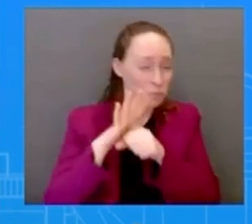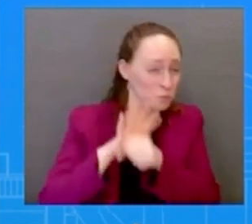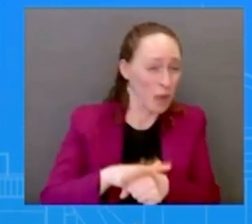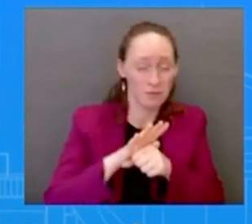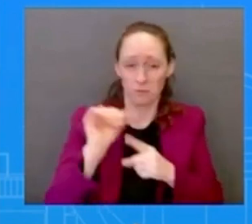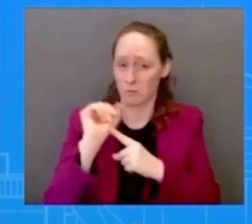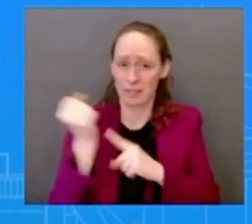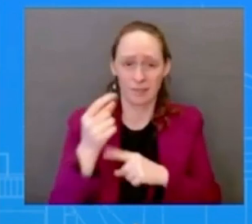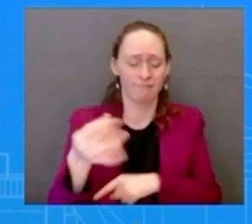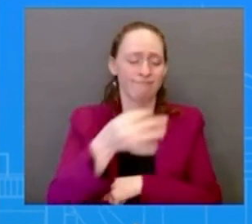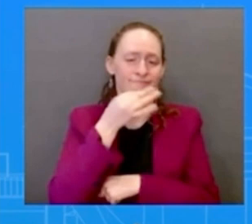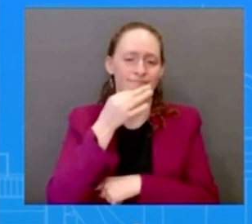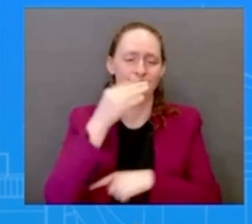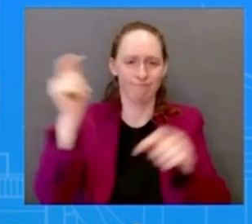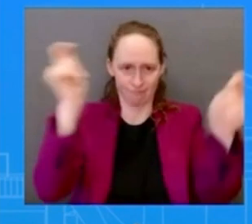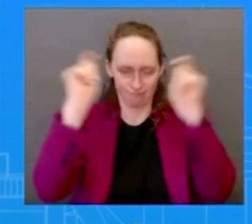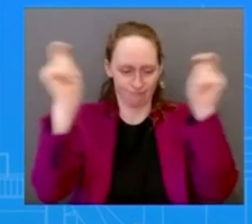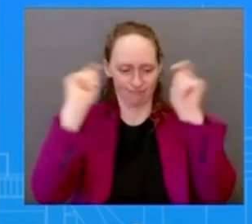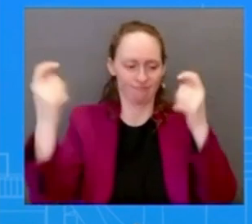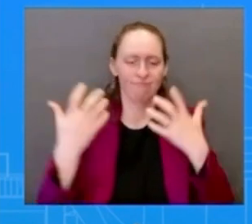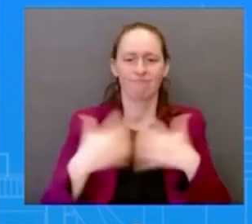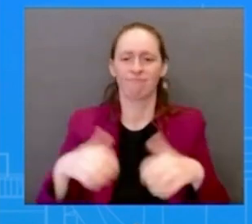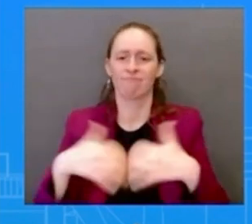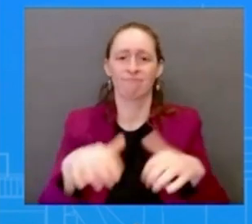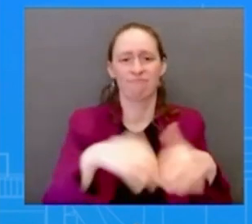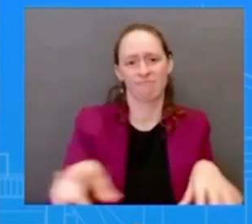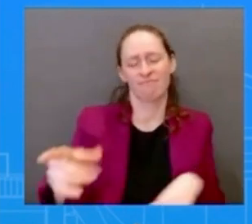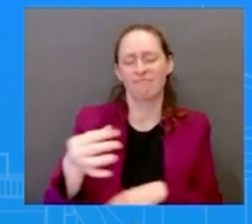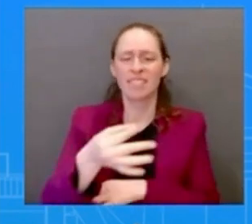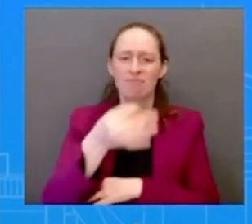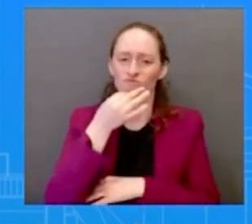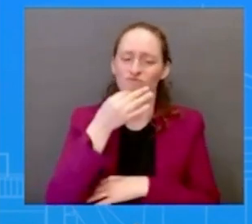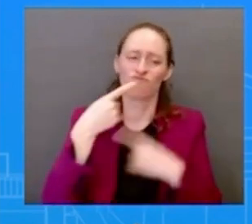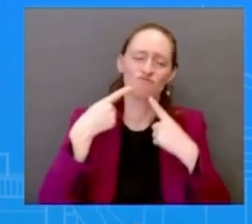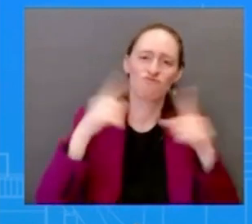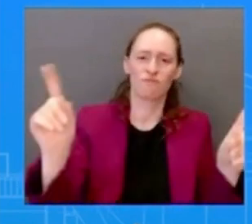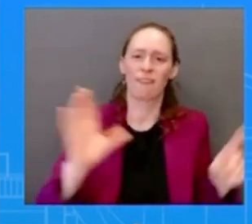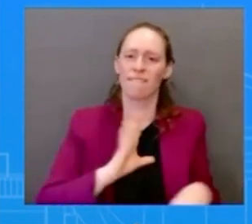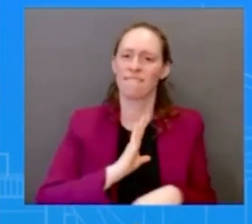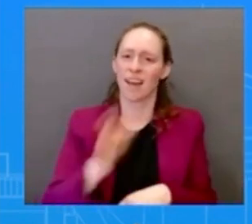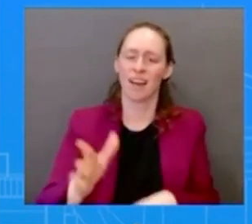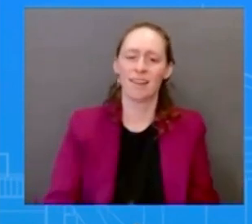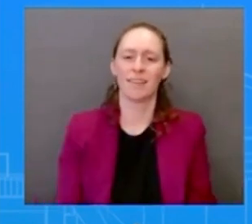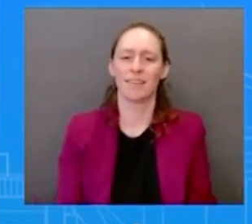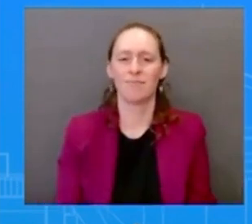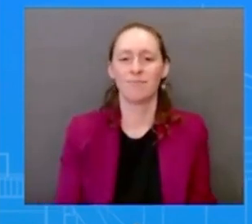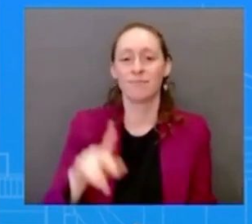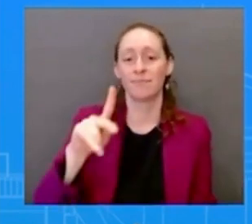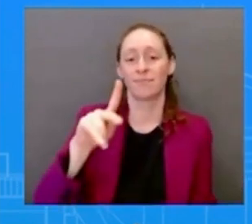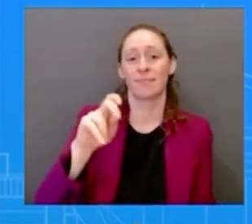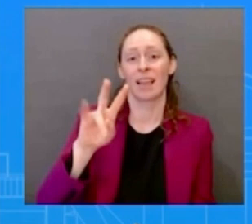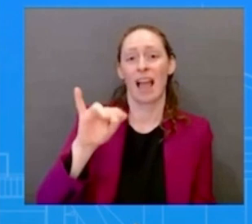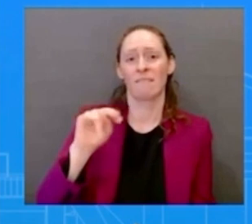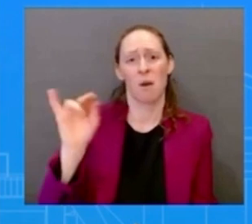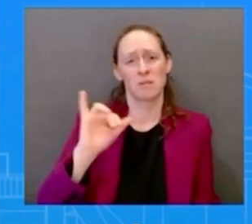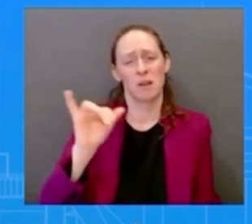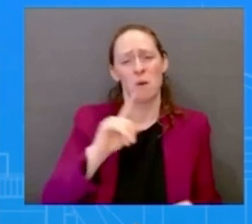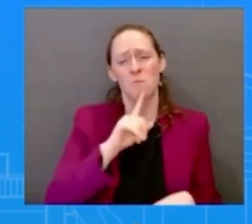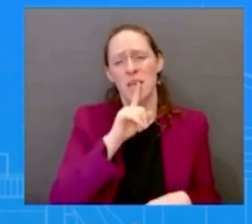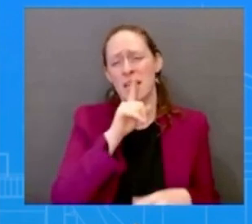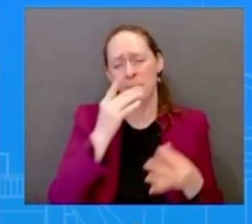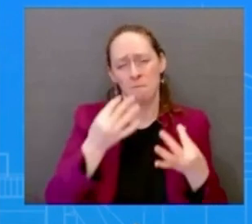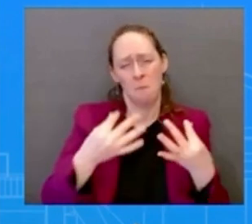and critical issues we have faced as a country Kevin has also been an important spokesperson for us for us on on issues